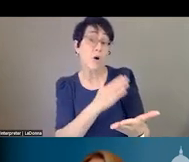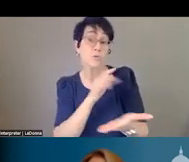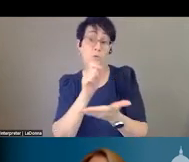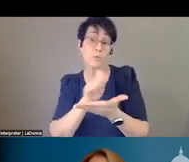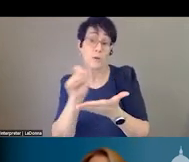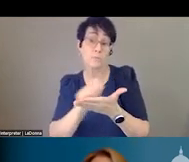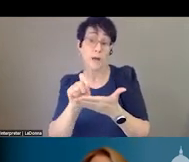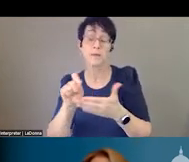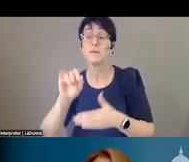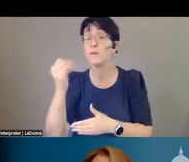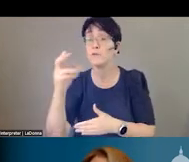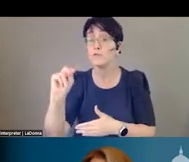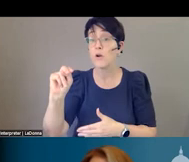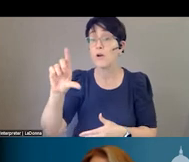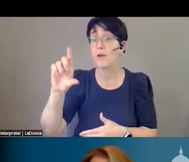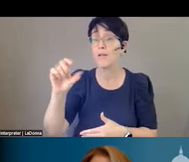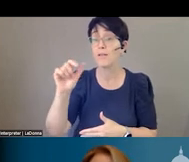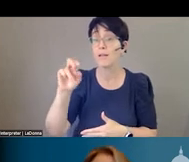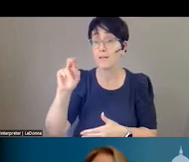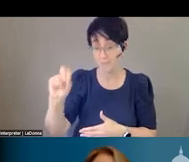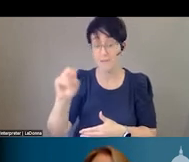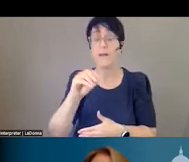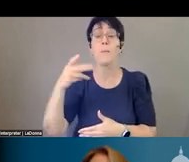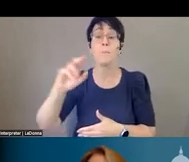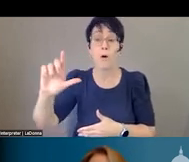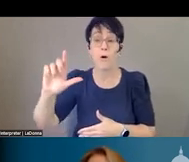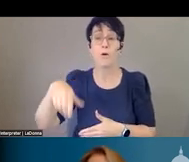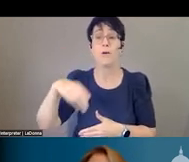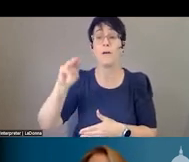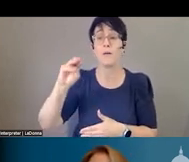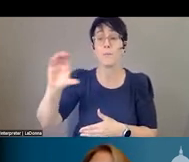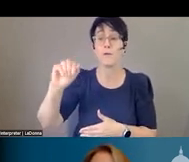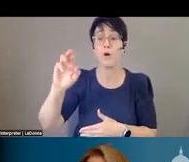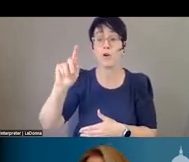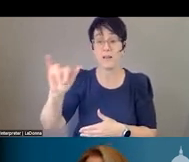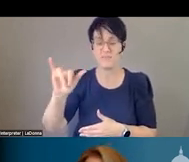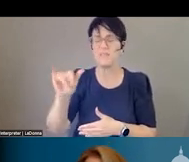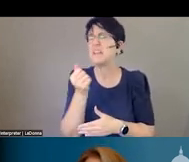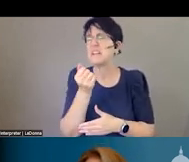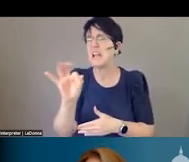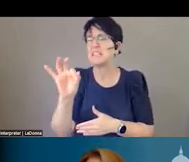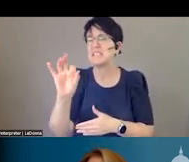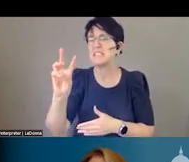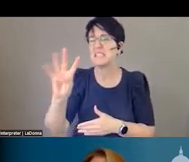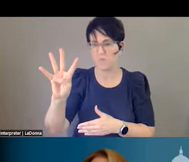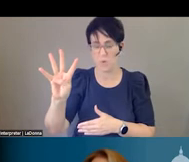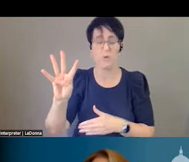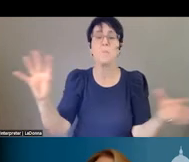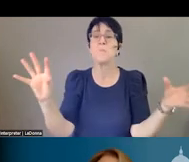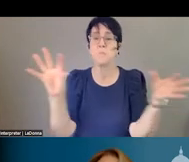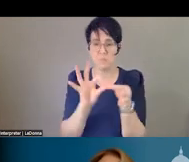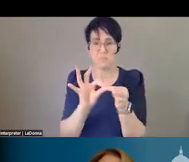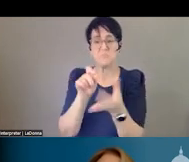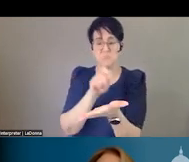McCartney in 1964. It was performed as part of a global link-up. And